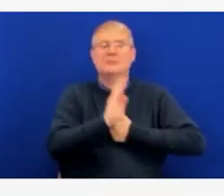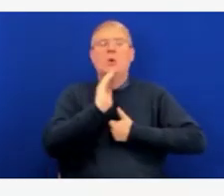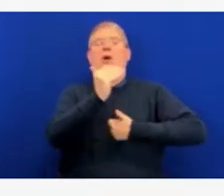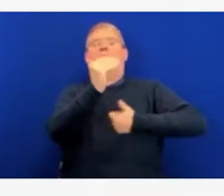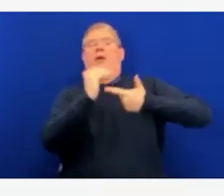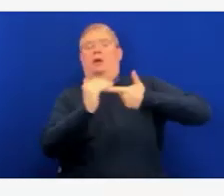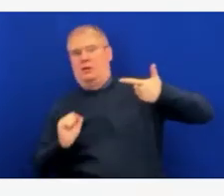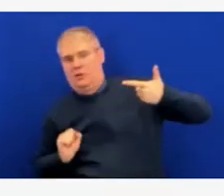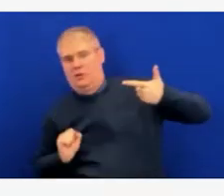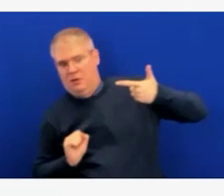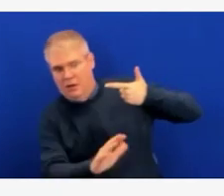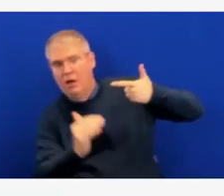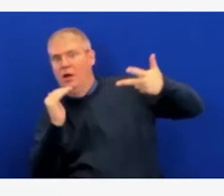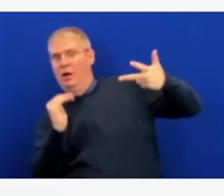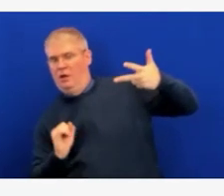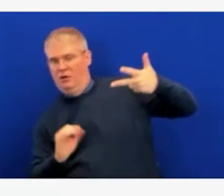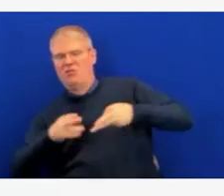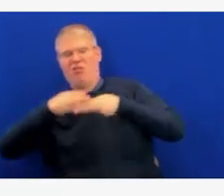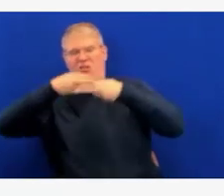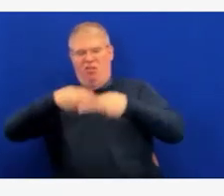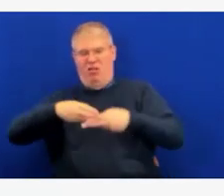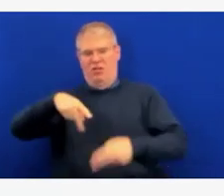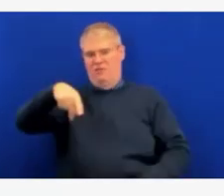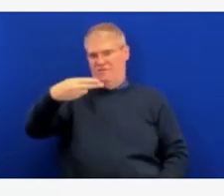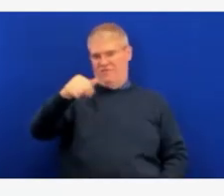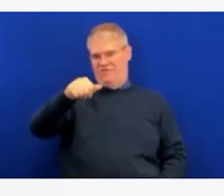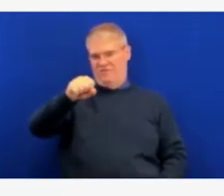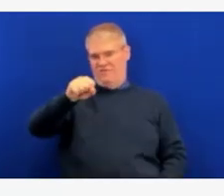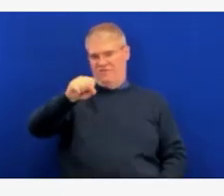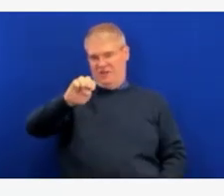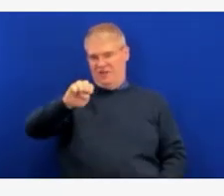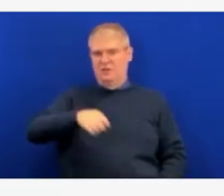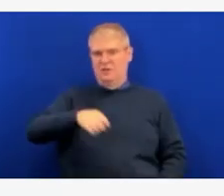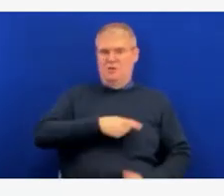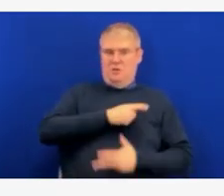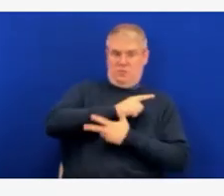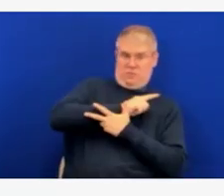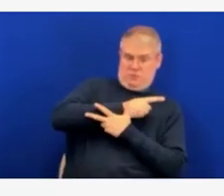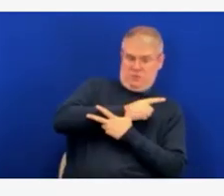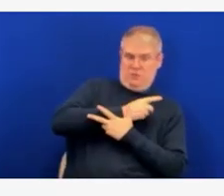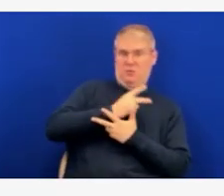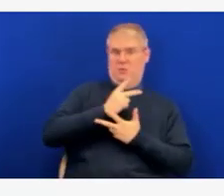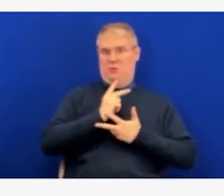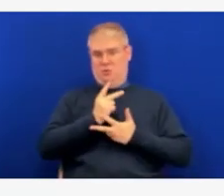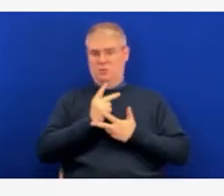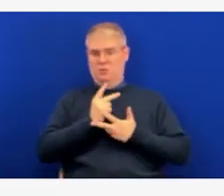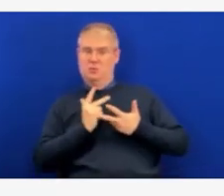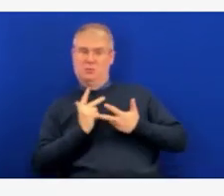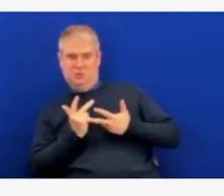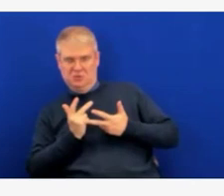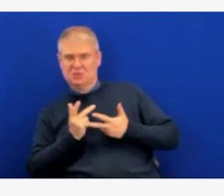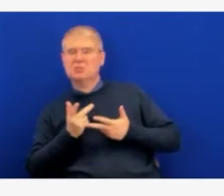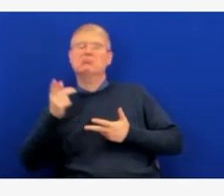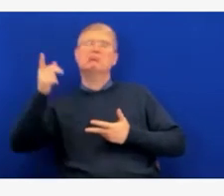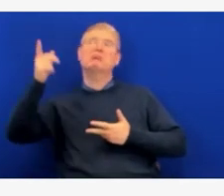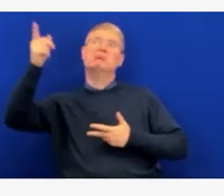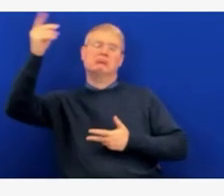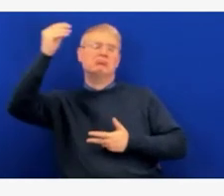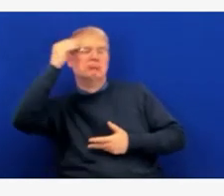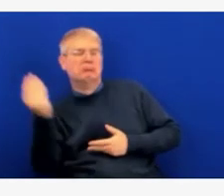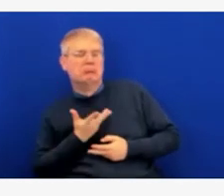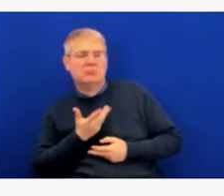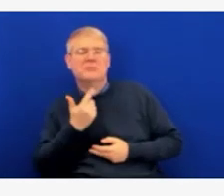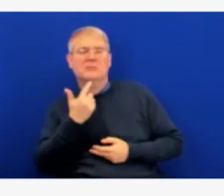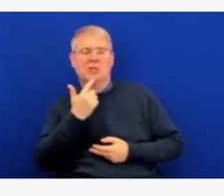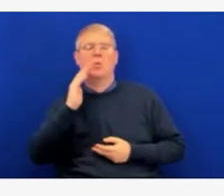November 8. We continue to work with each of our local public health districts as they redistribute many of the